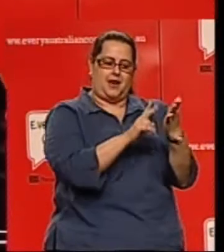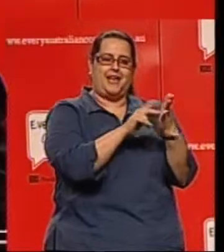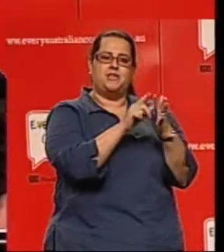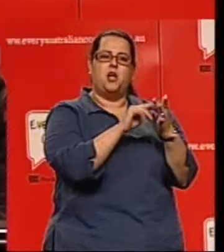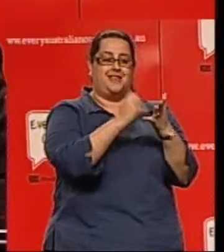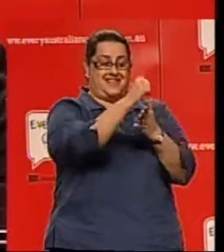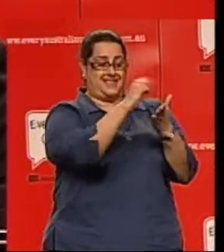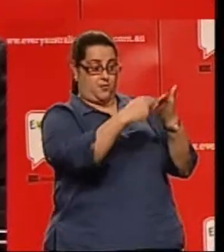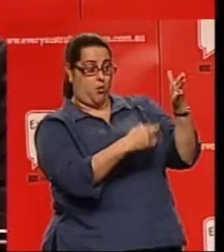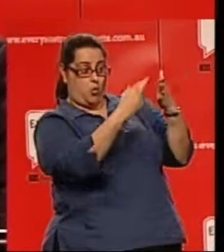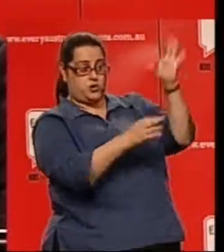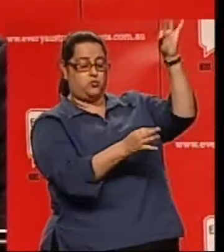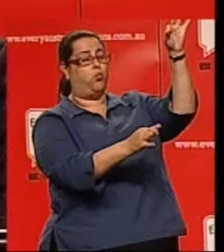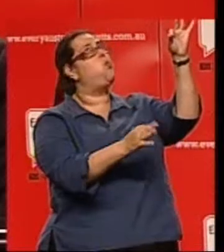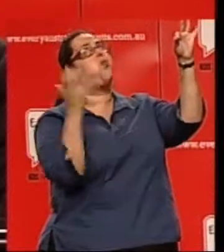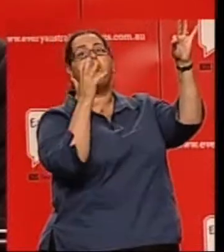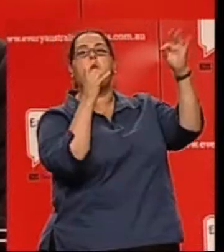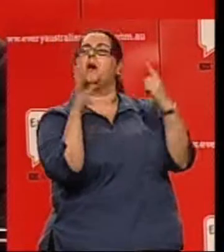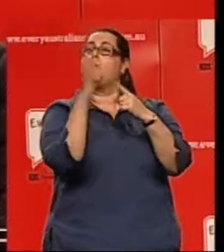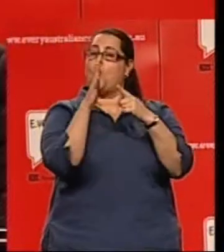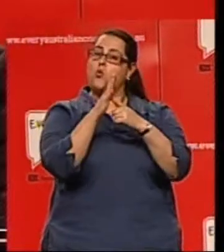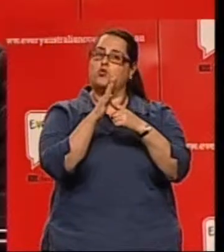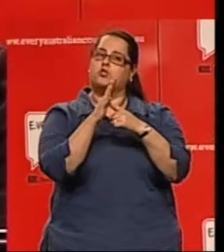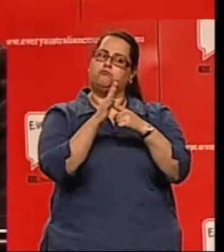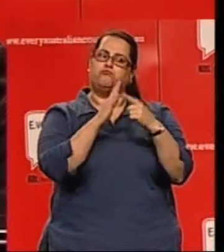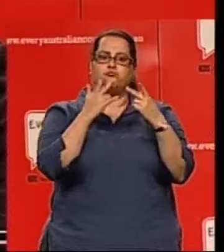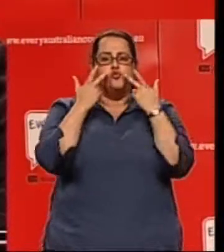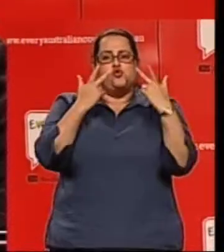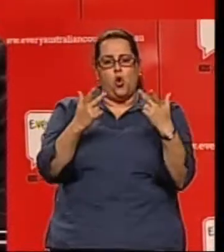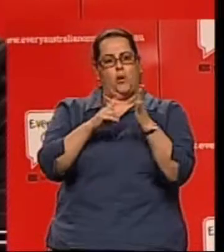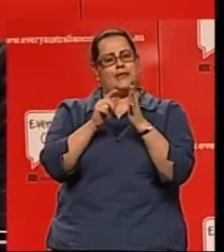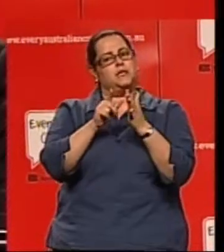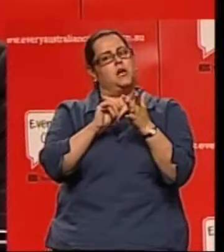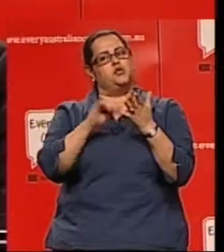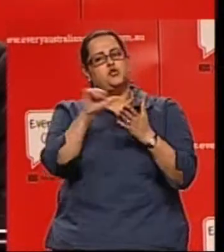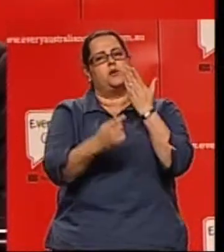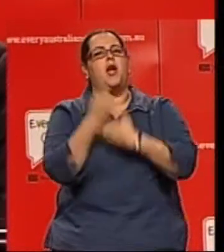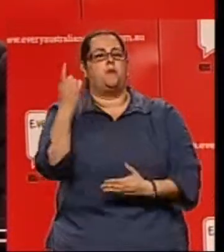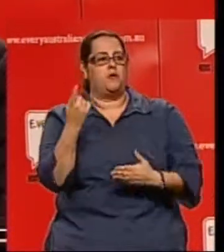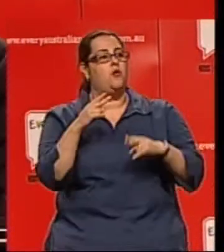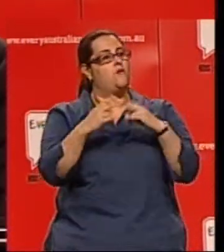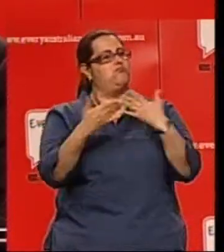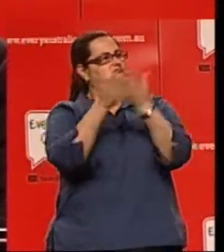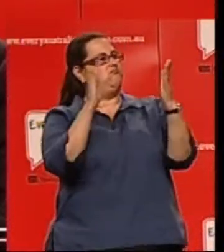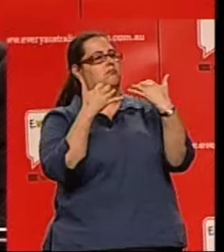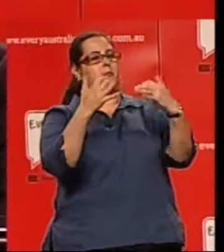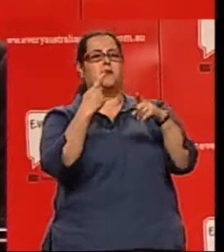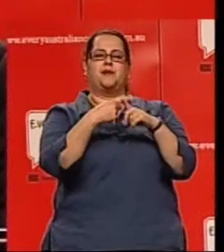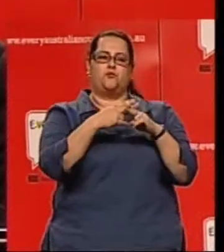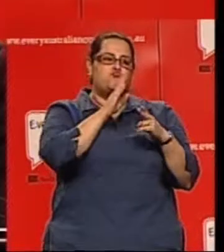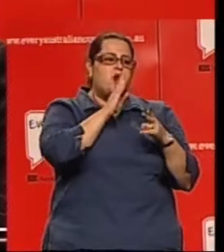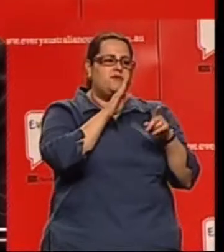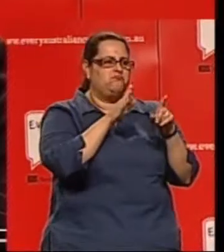a critical aspect of making the case for the scheme, both in the public and private domain.